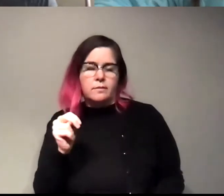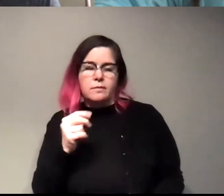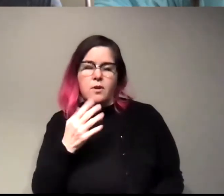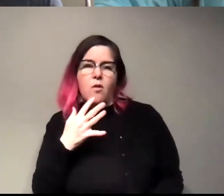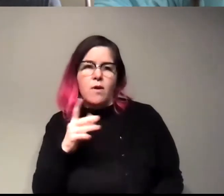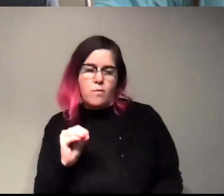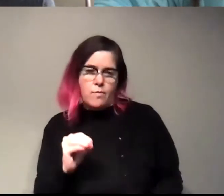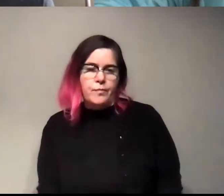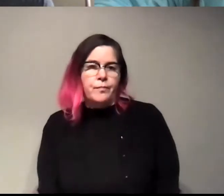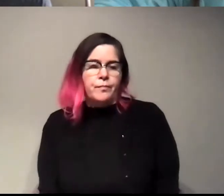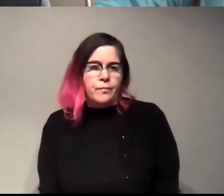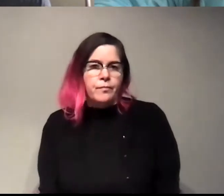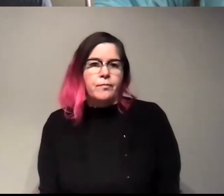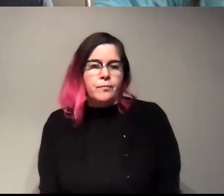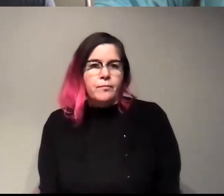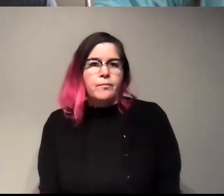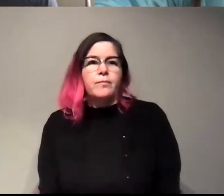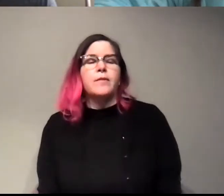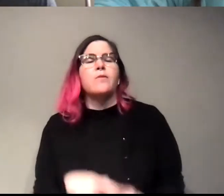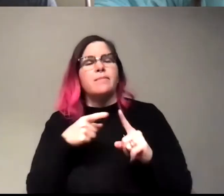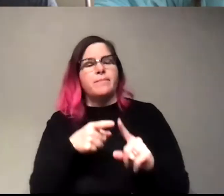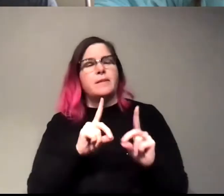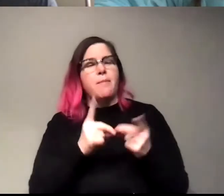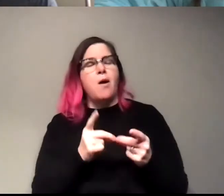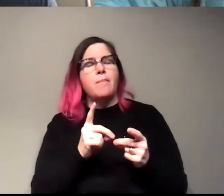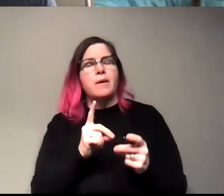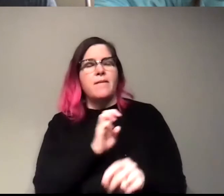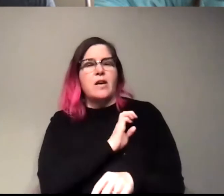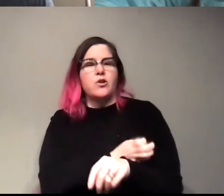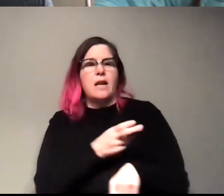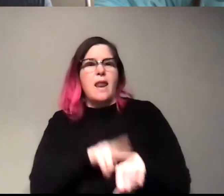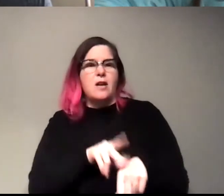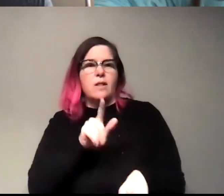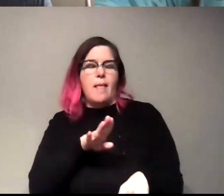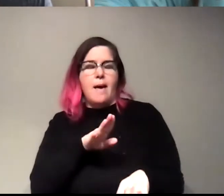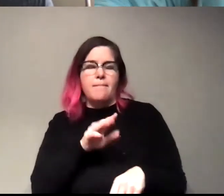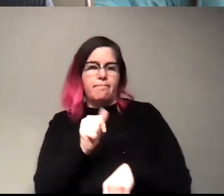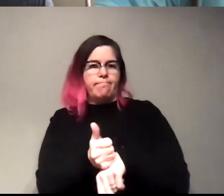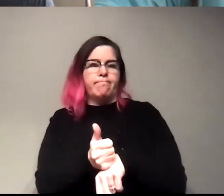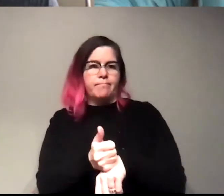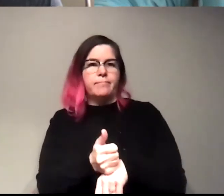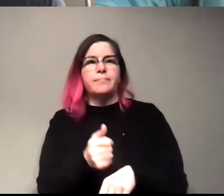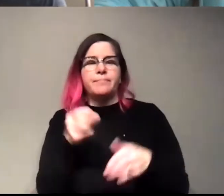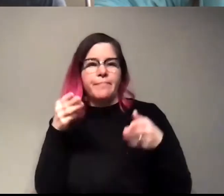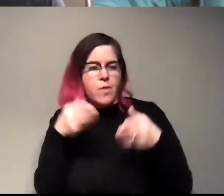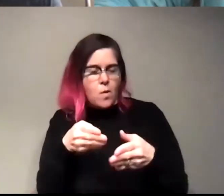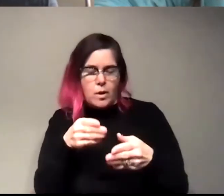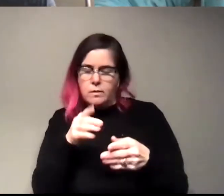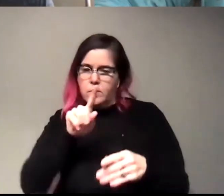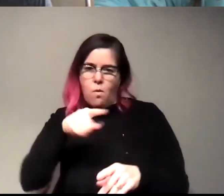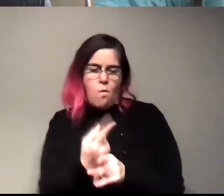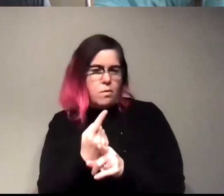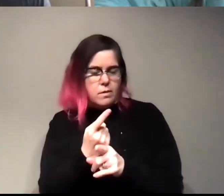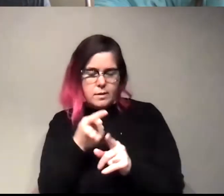And so that's one of the Department of Energy national labs. That one is focused exclusively on